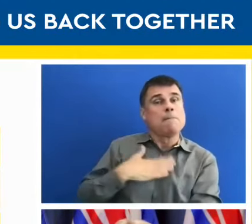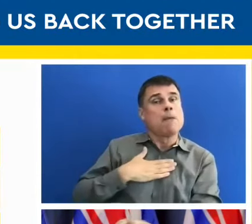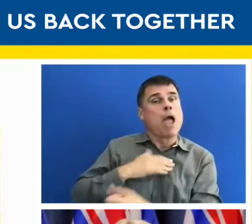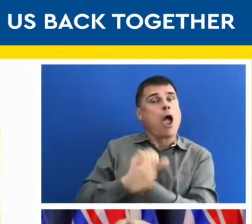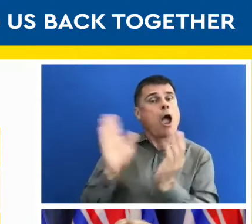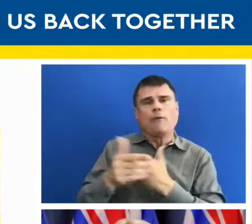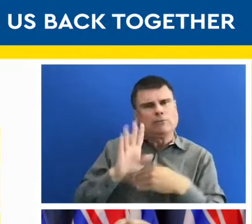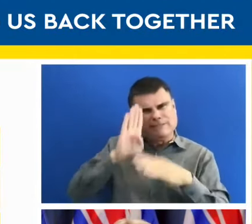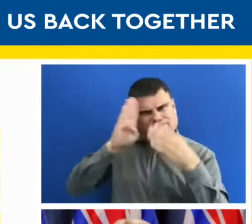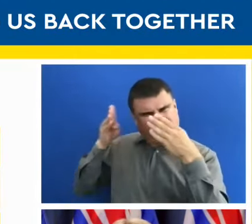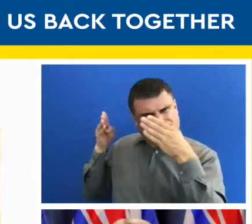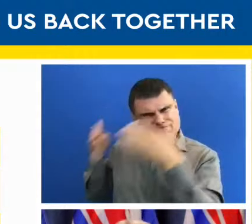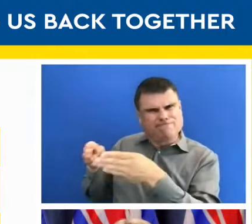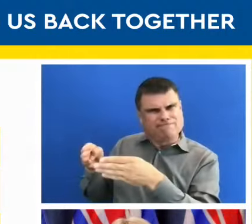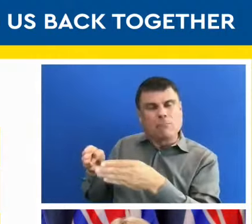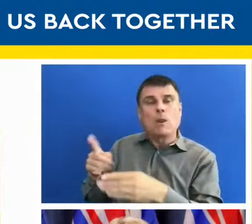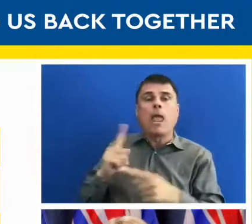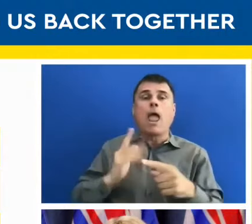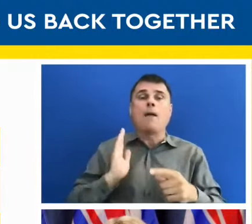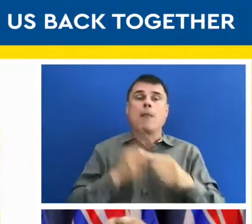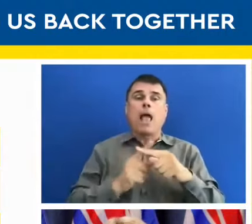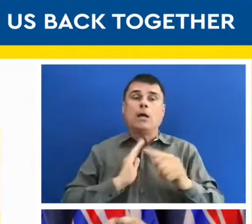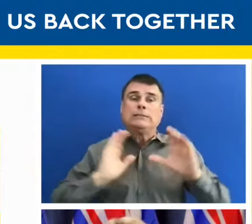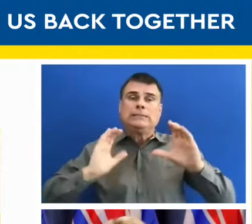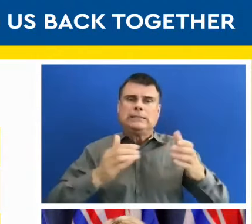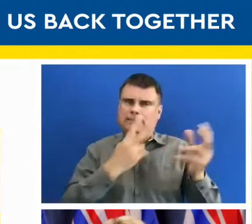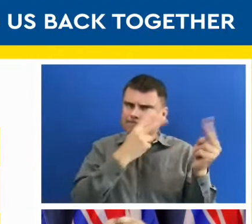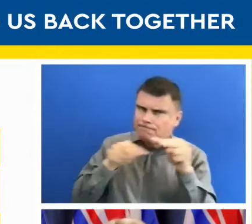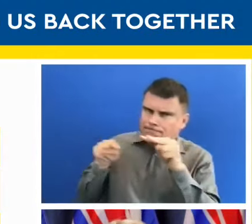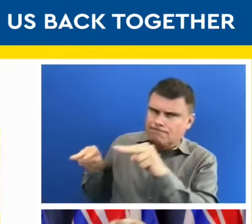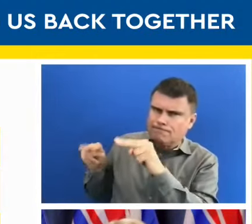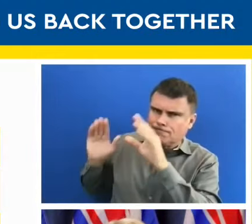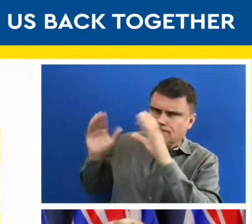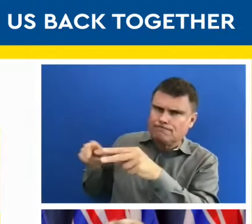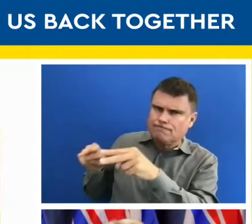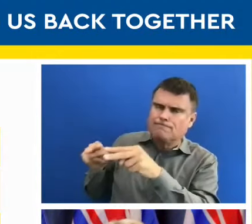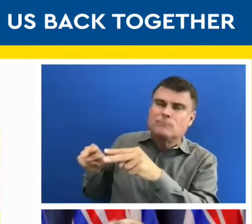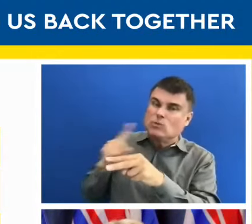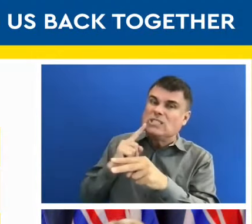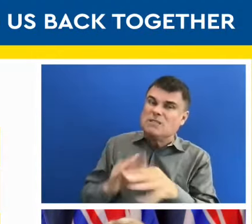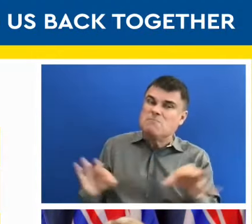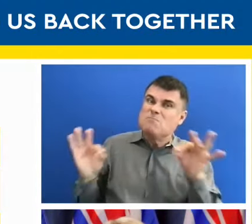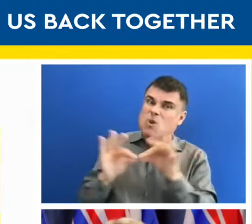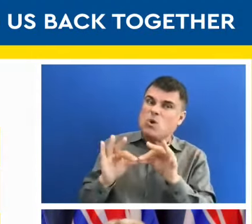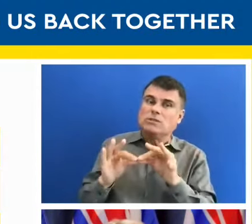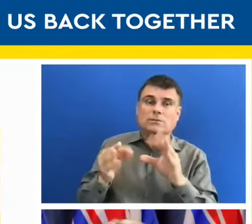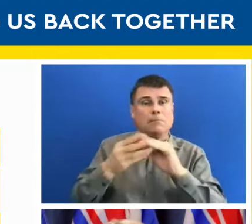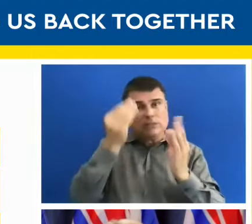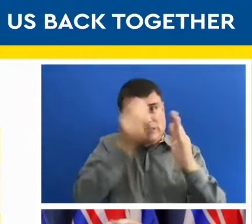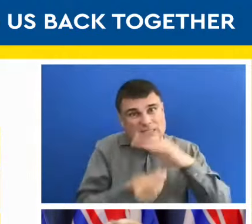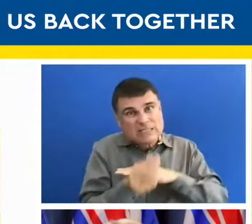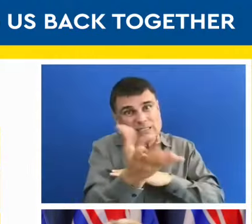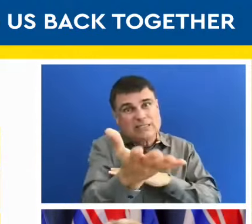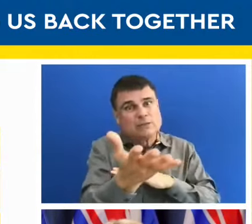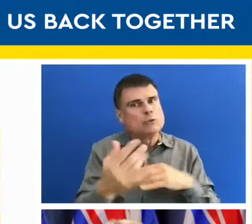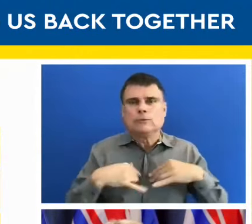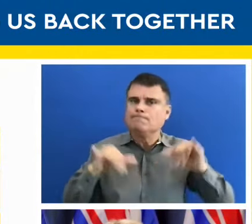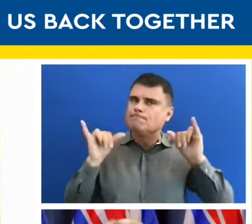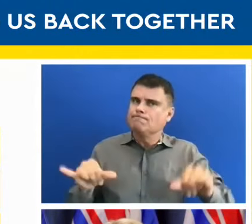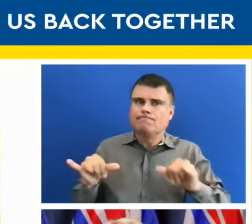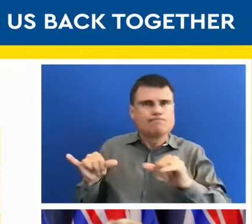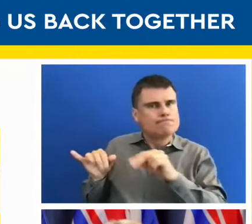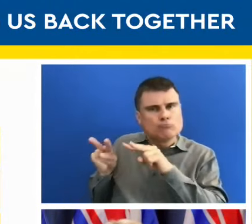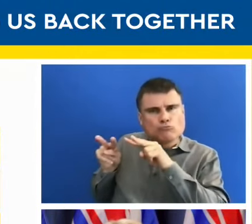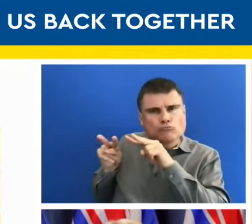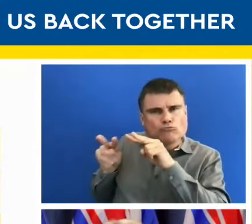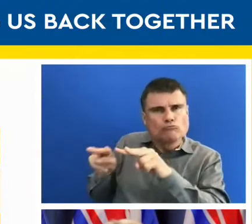teams across the province. And this is important too. We will continue to follow every case to manage outbreaks and